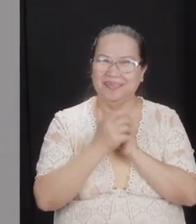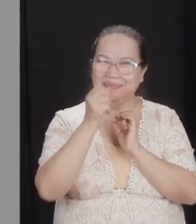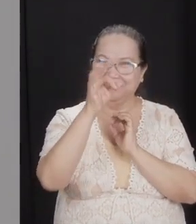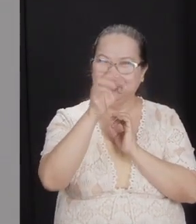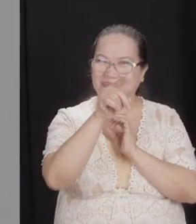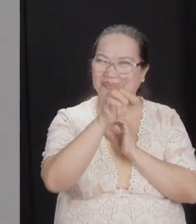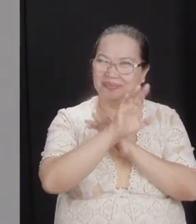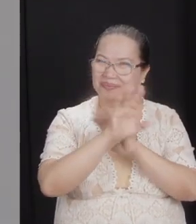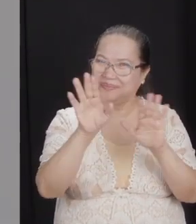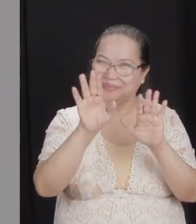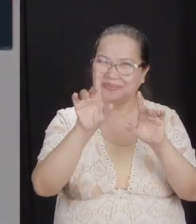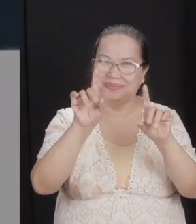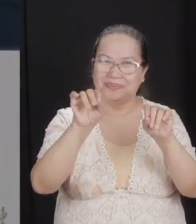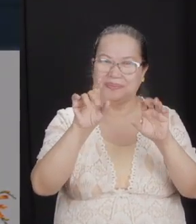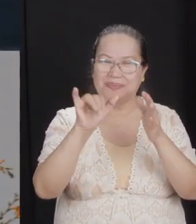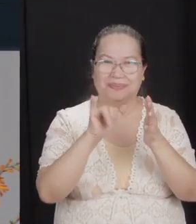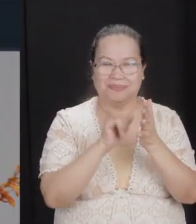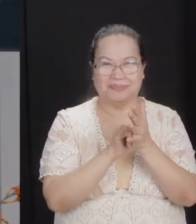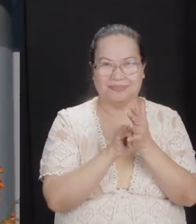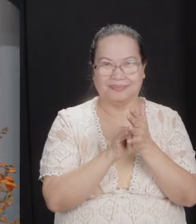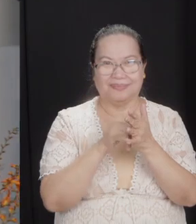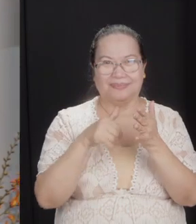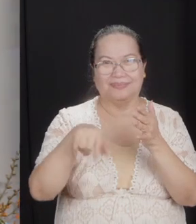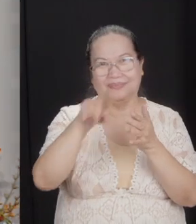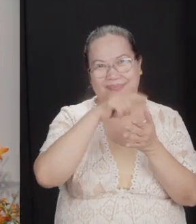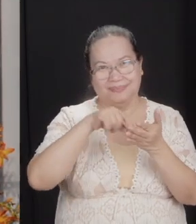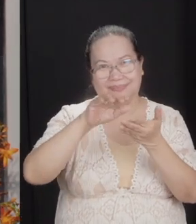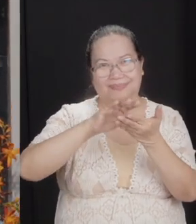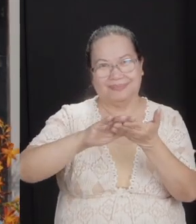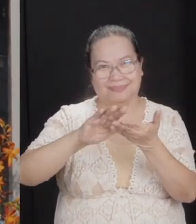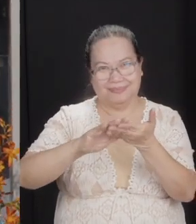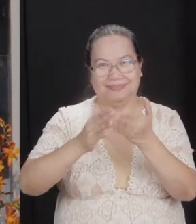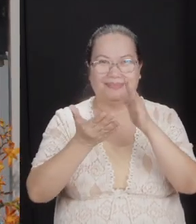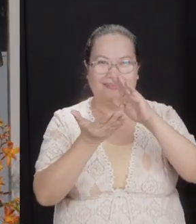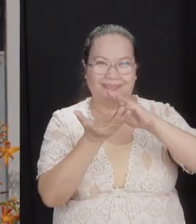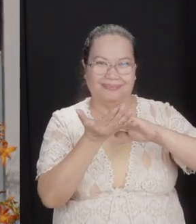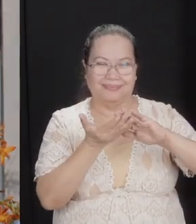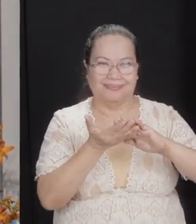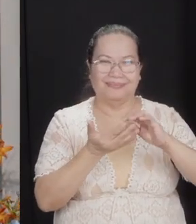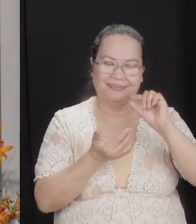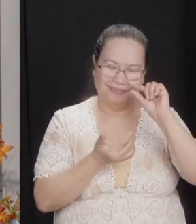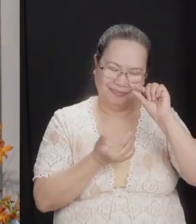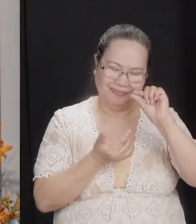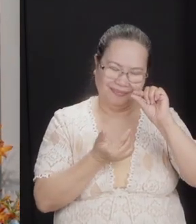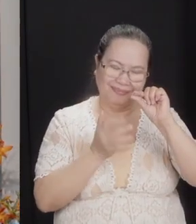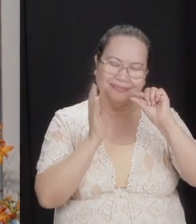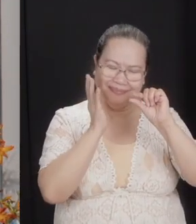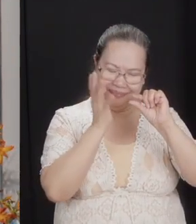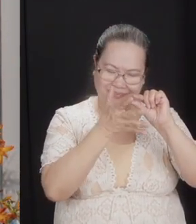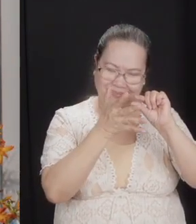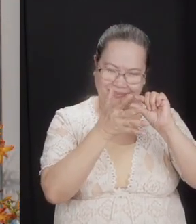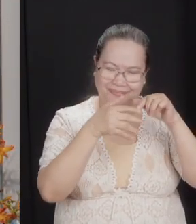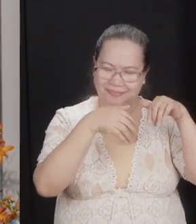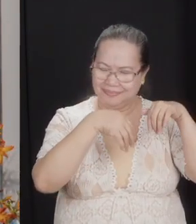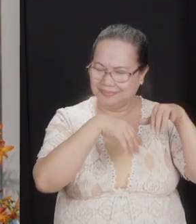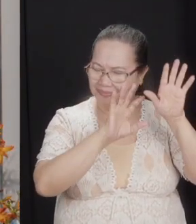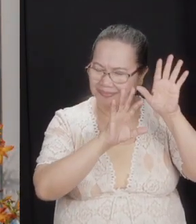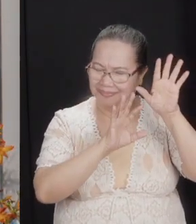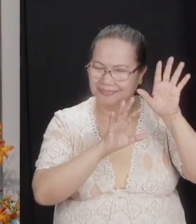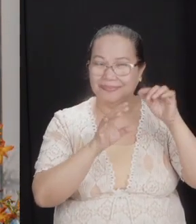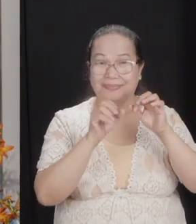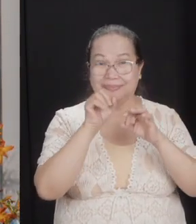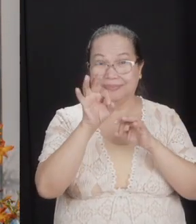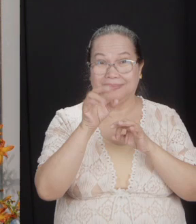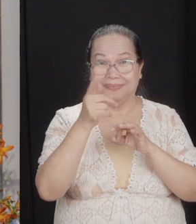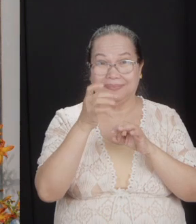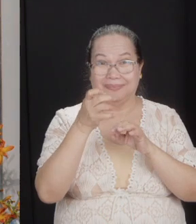not want to do that, let's forgive each other. If it's small, let it go. If